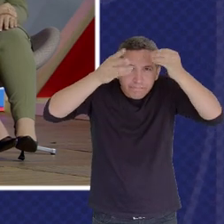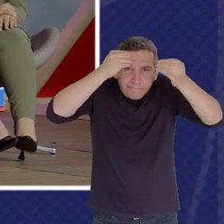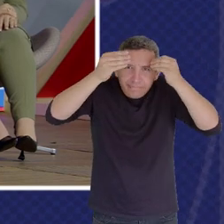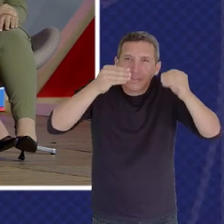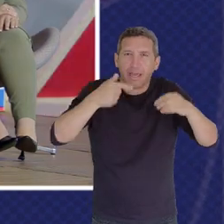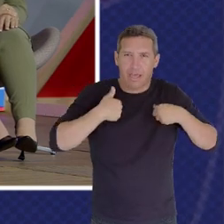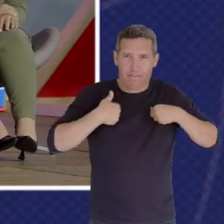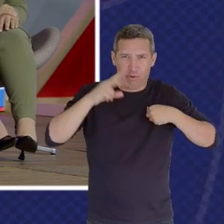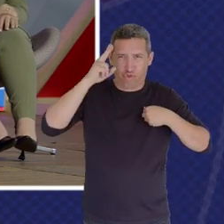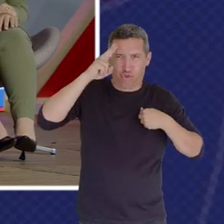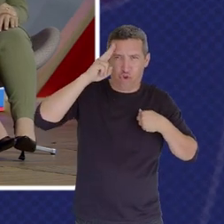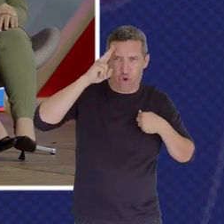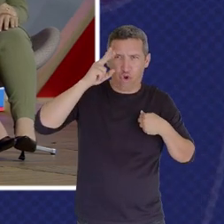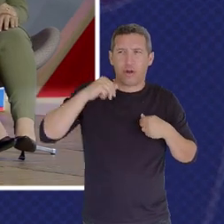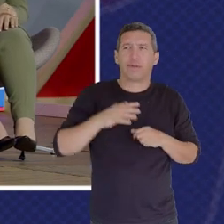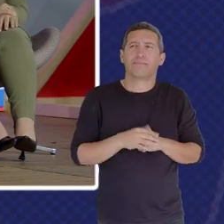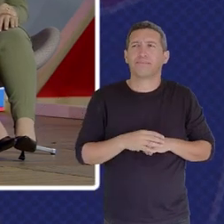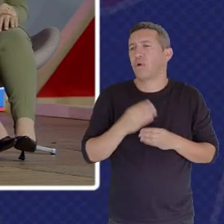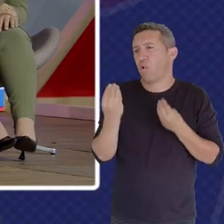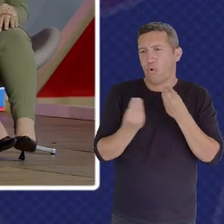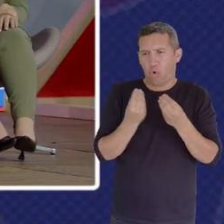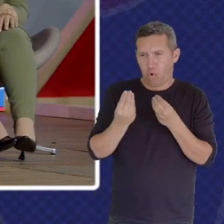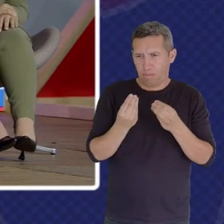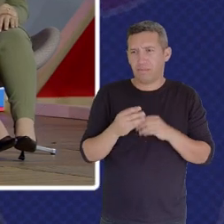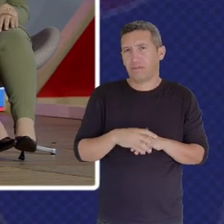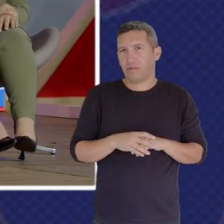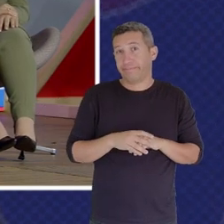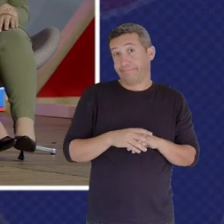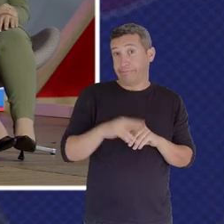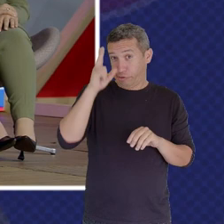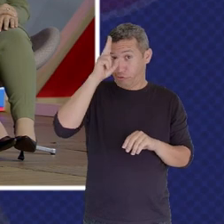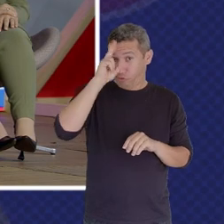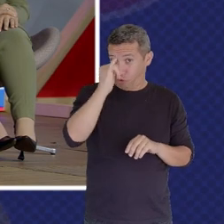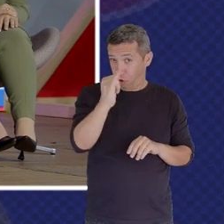Brazil And I Want To Warn You It's A Sad Story So Prepare To Be sad